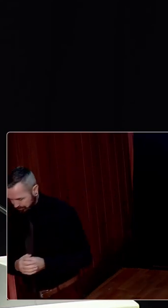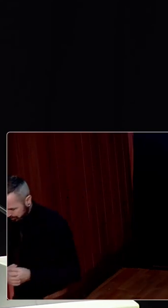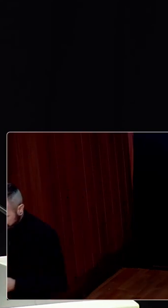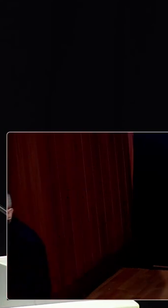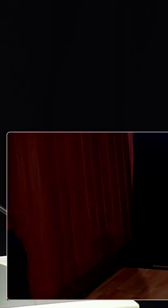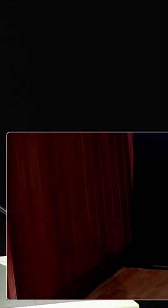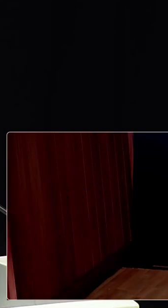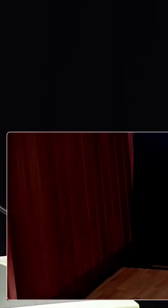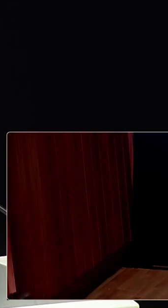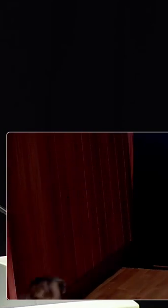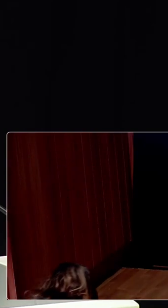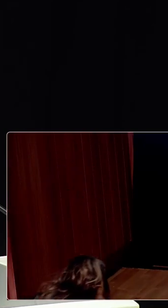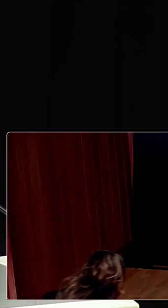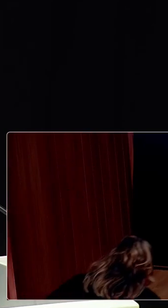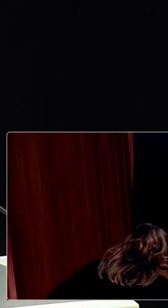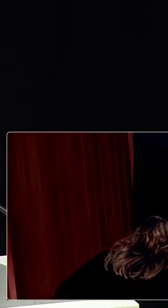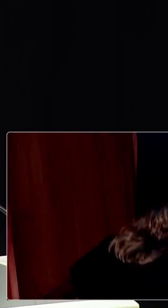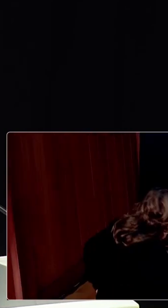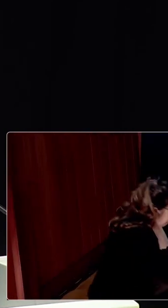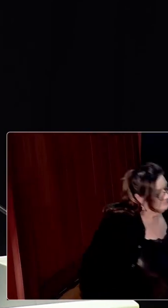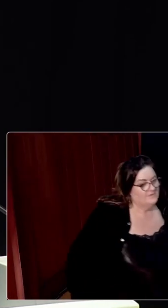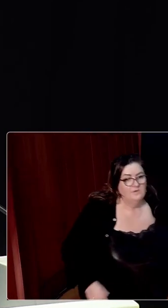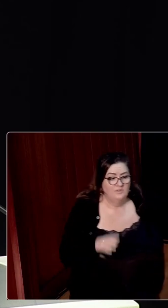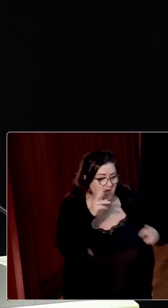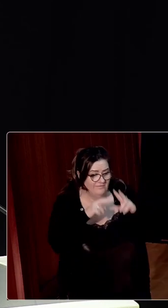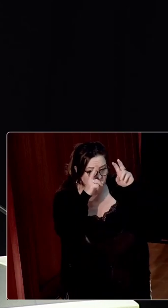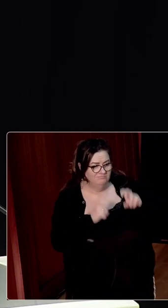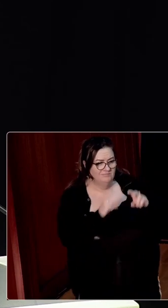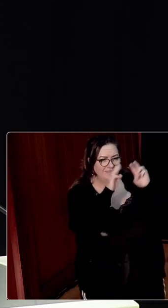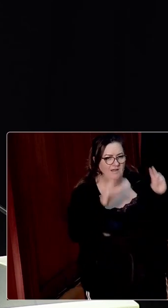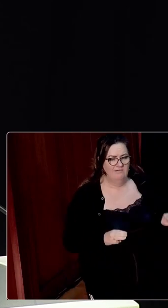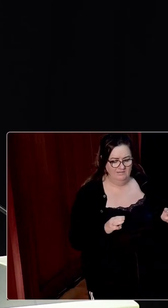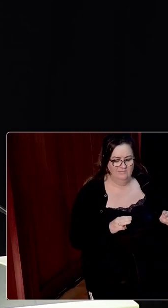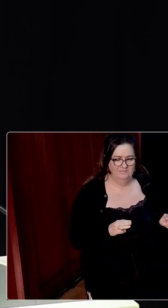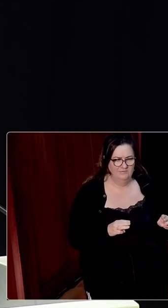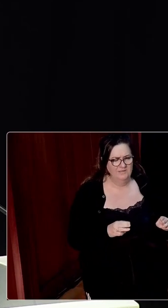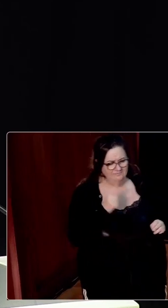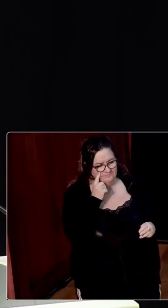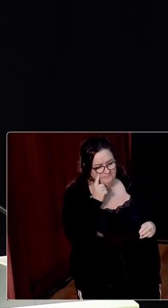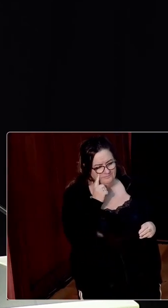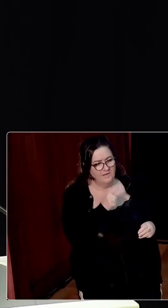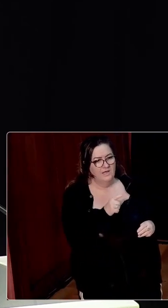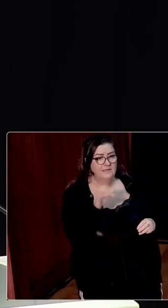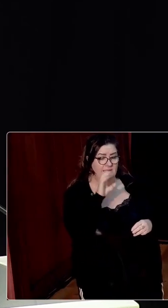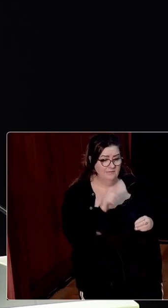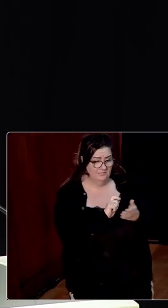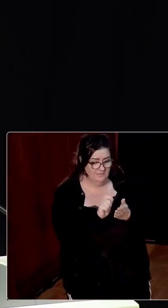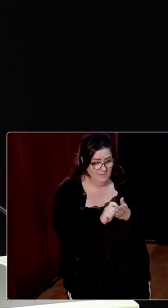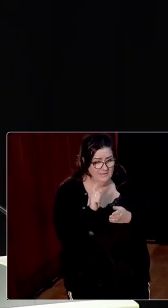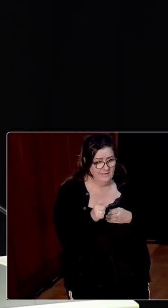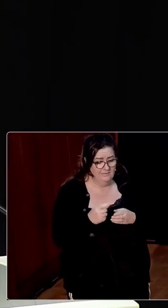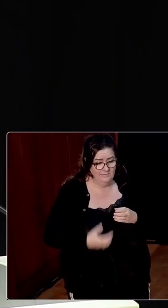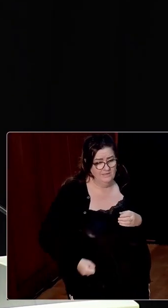wonder at the price demanded by the bureaucratic process. When new legislation was passed and Catherine applied again